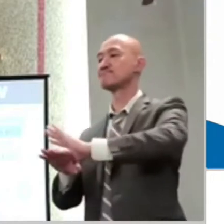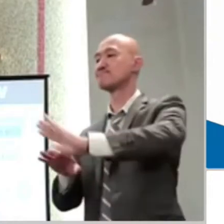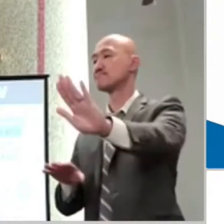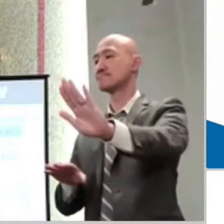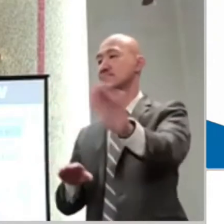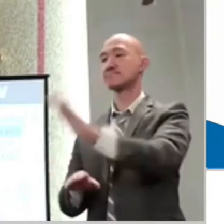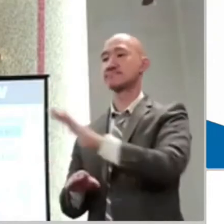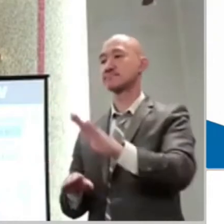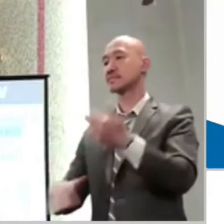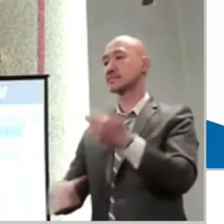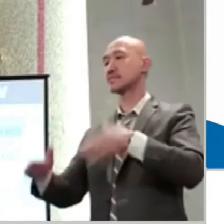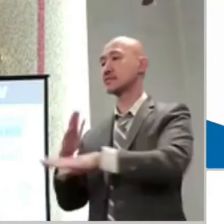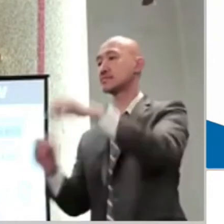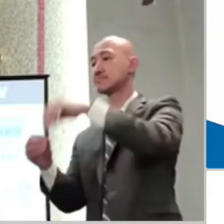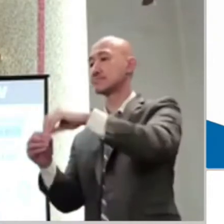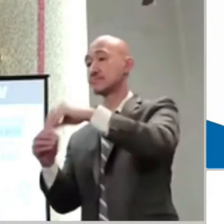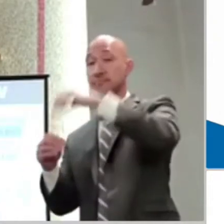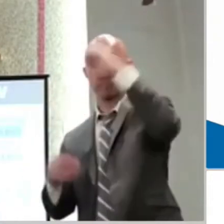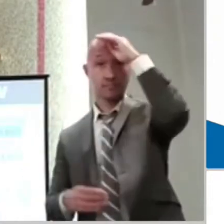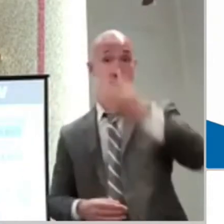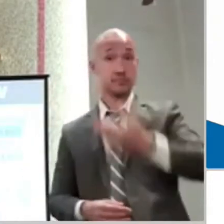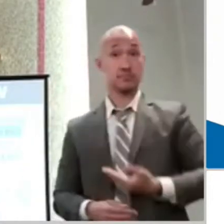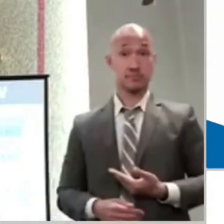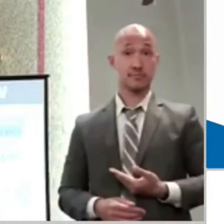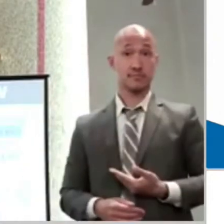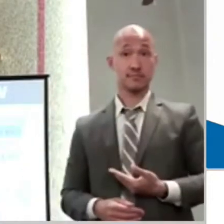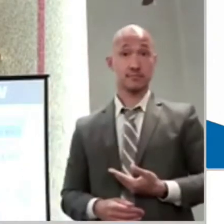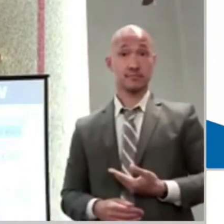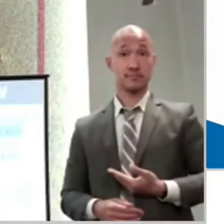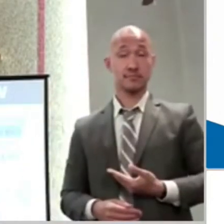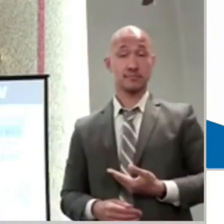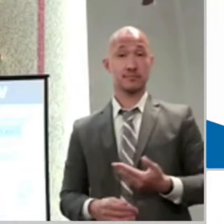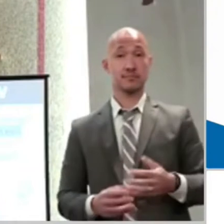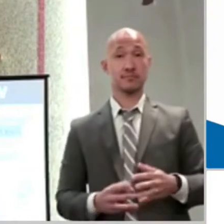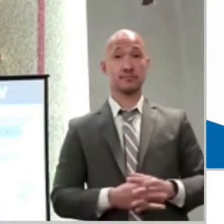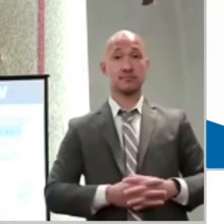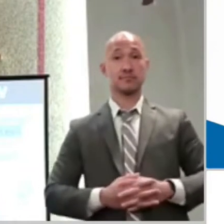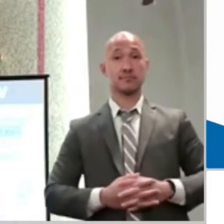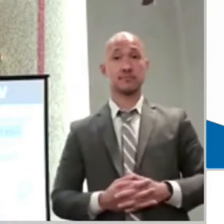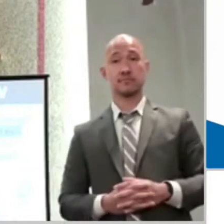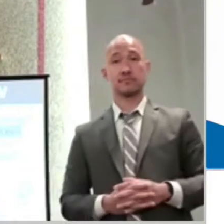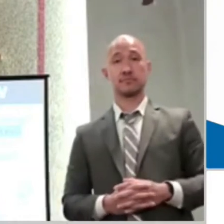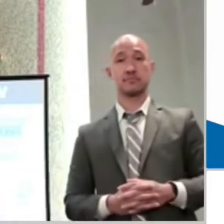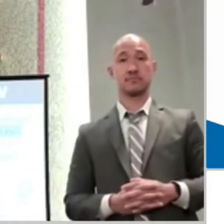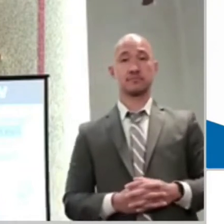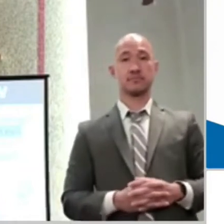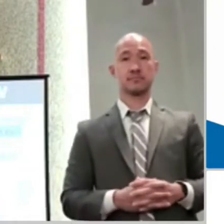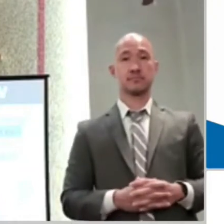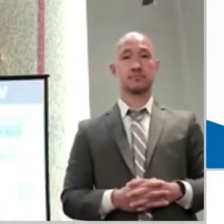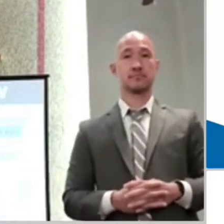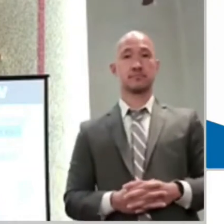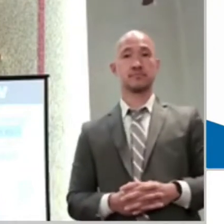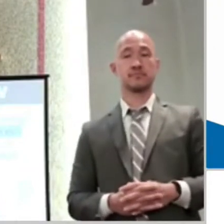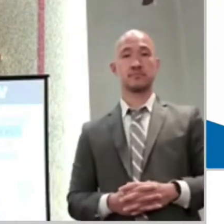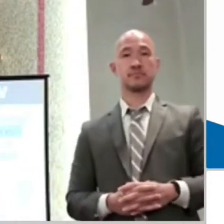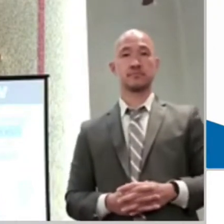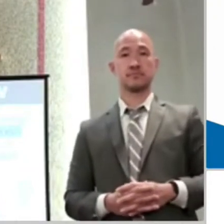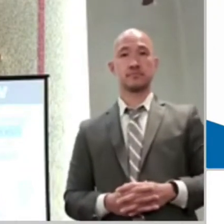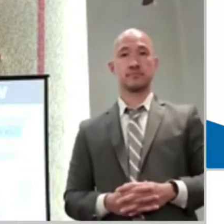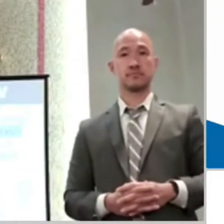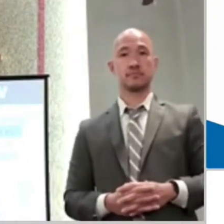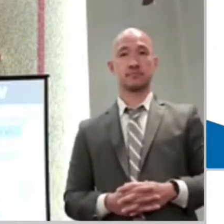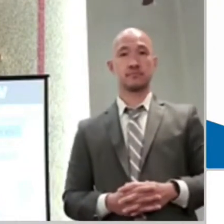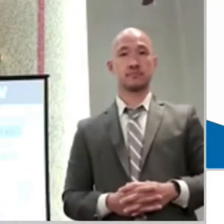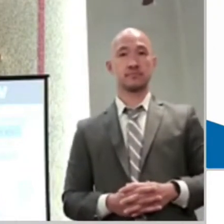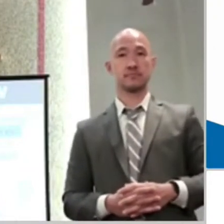again. He rebukes the evil. And the evil comes right out of the child. Brothers and sisters, we can't